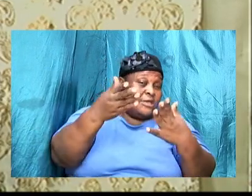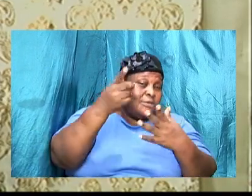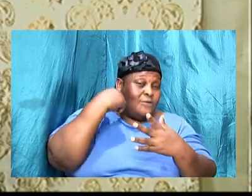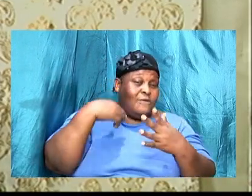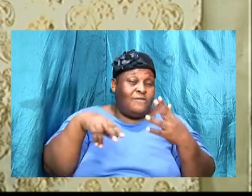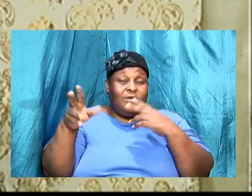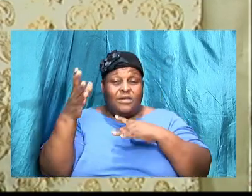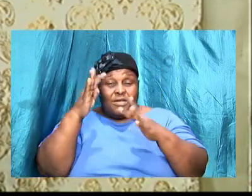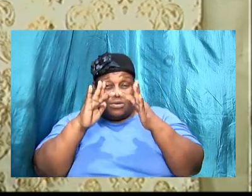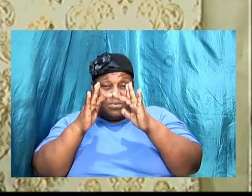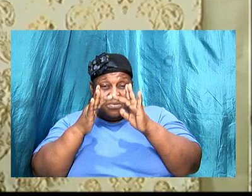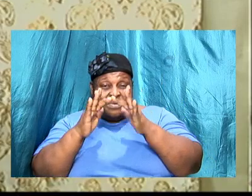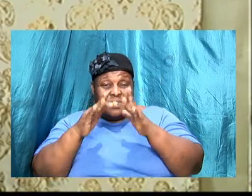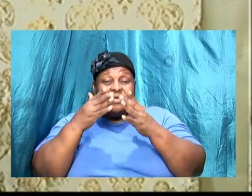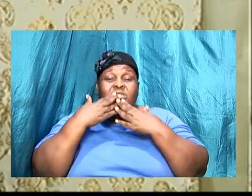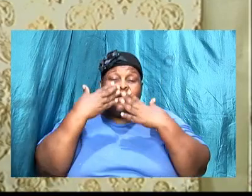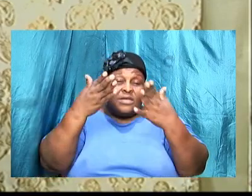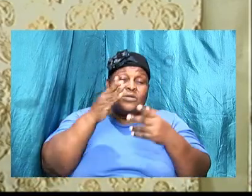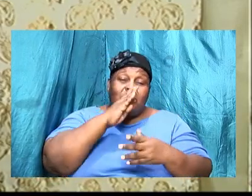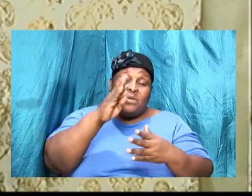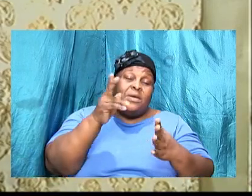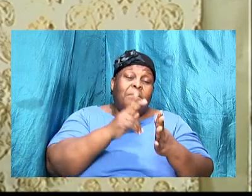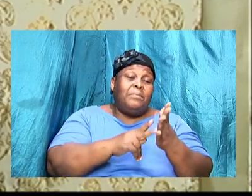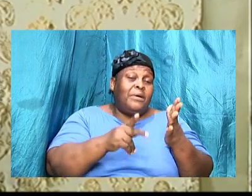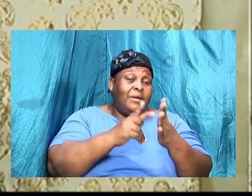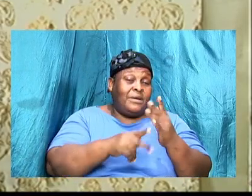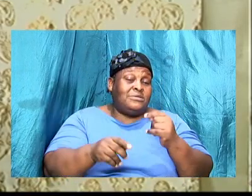in thank you for being a part of it